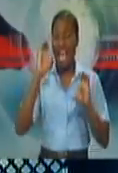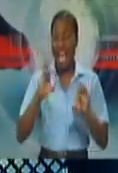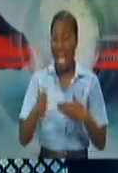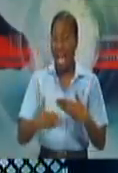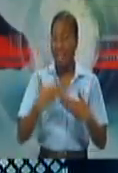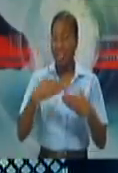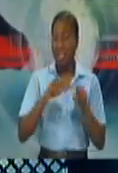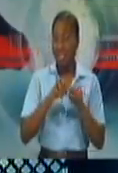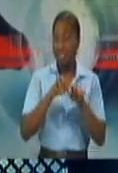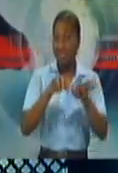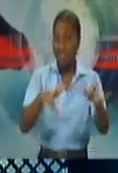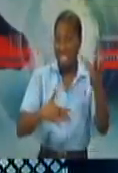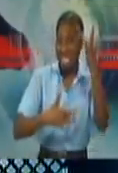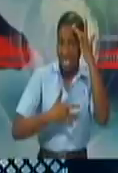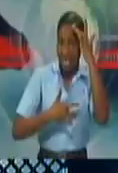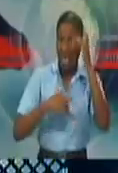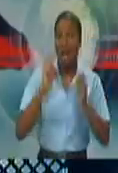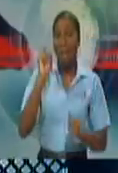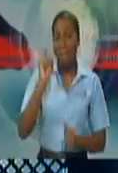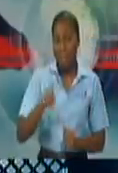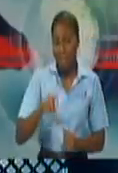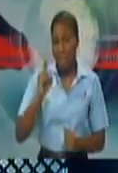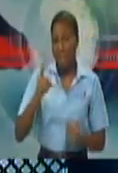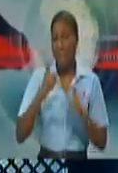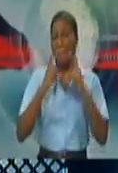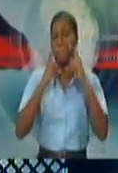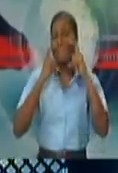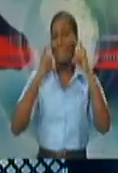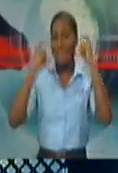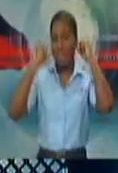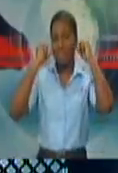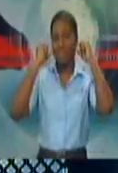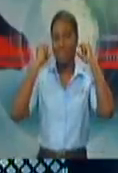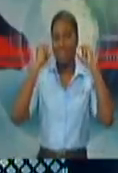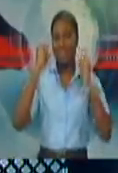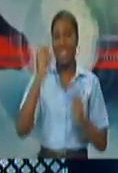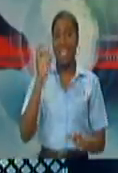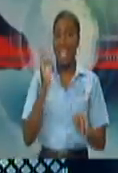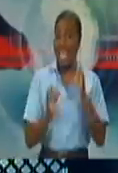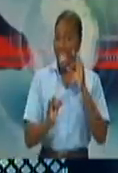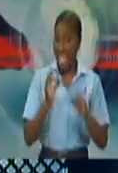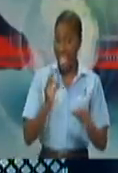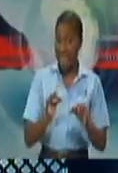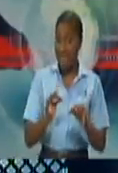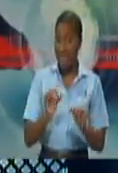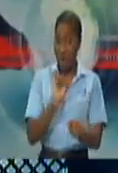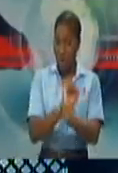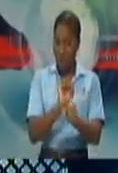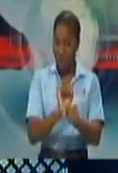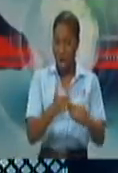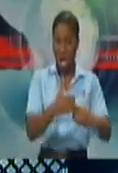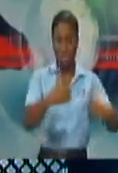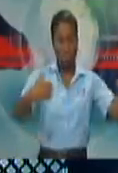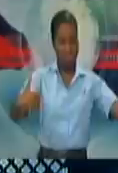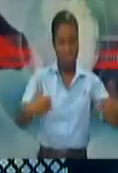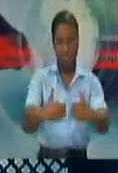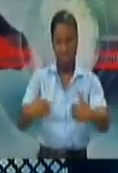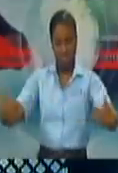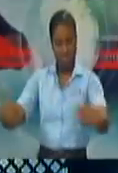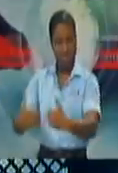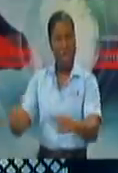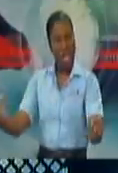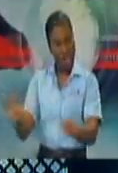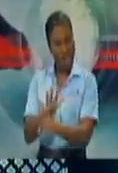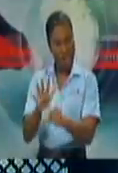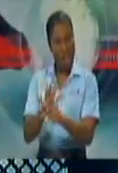wear masks as you see fit. Once you can maintain the social distance and there's adequate partitioning, then maybe not